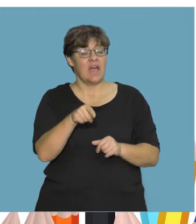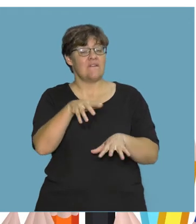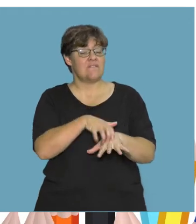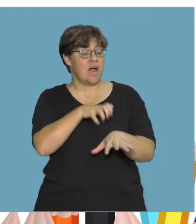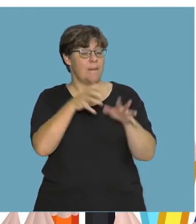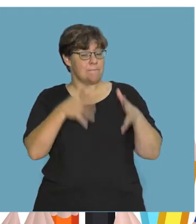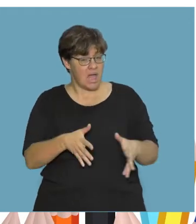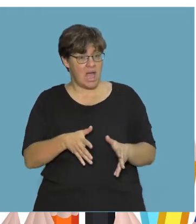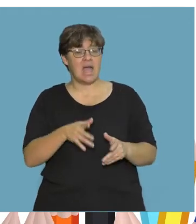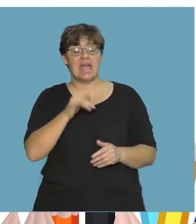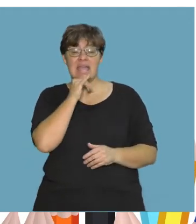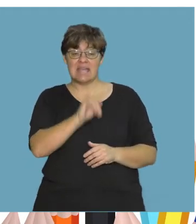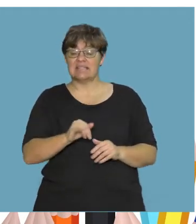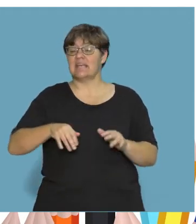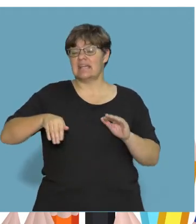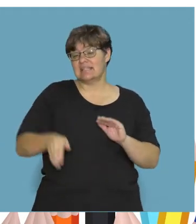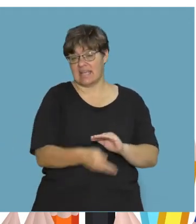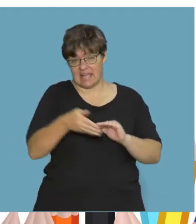the farmer is digging.